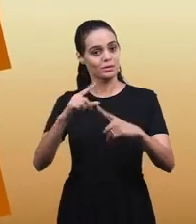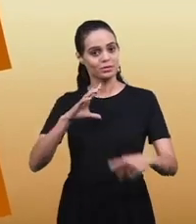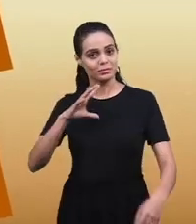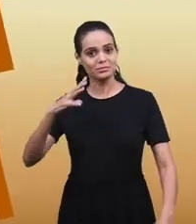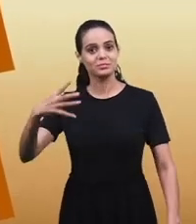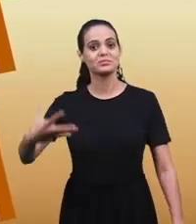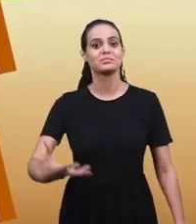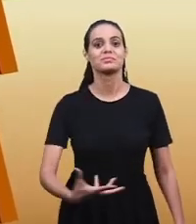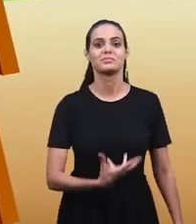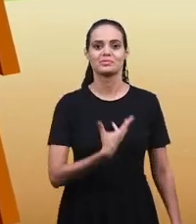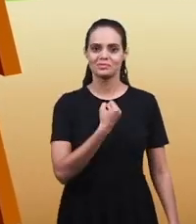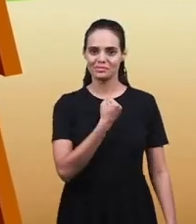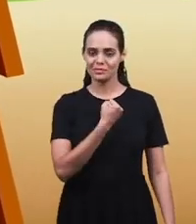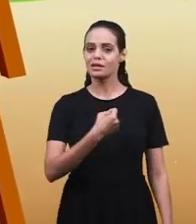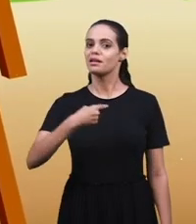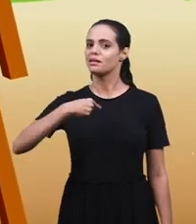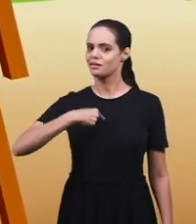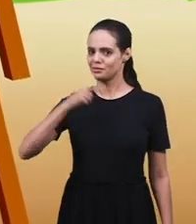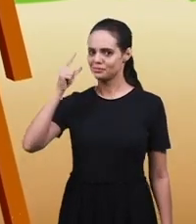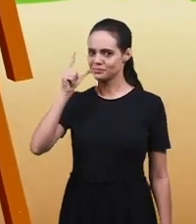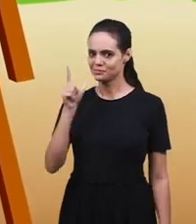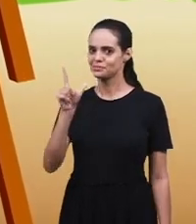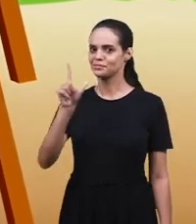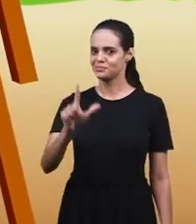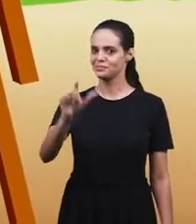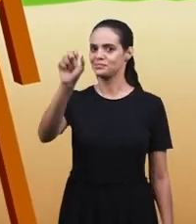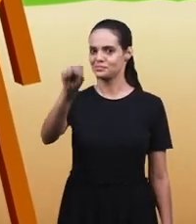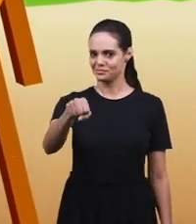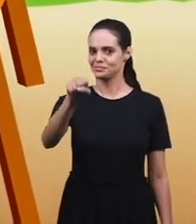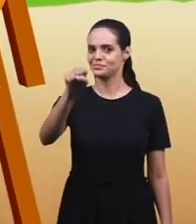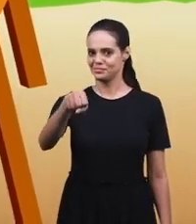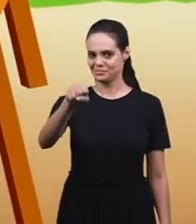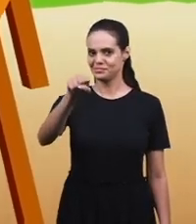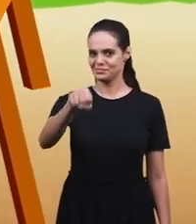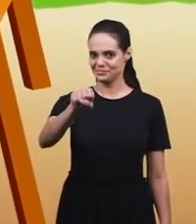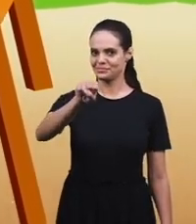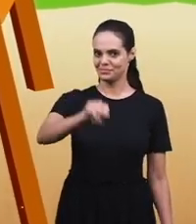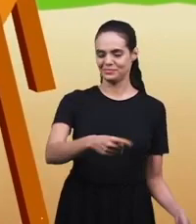And salvation I will find.